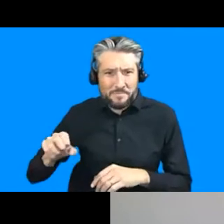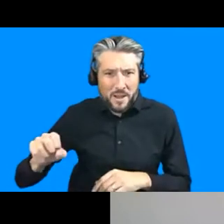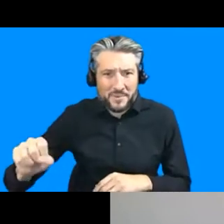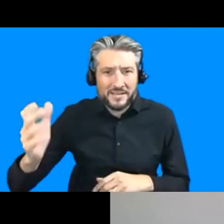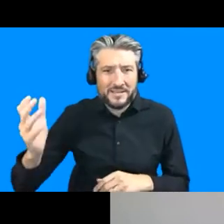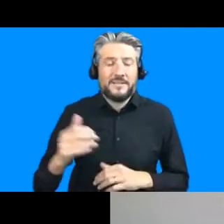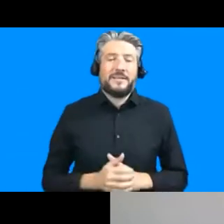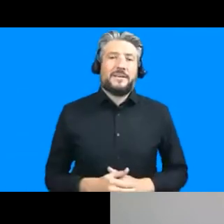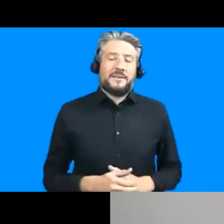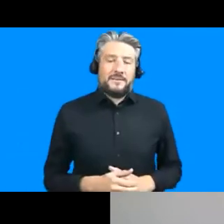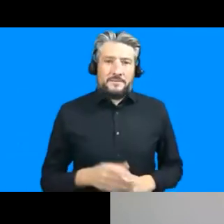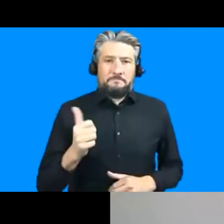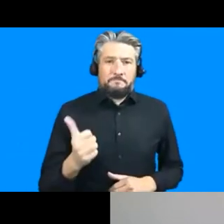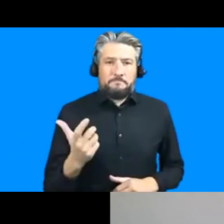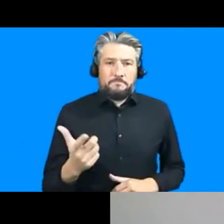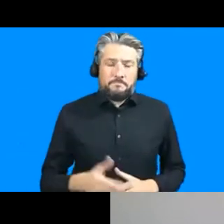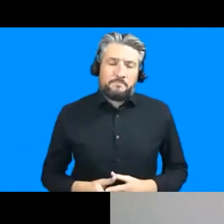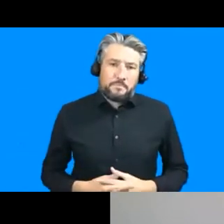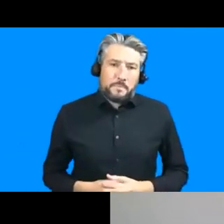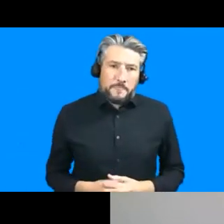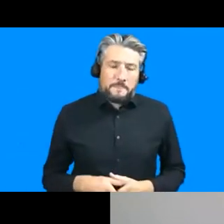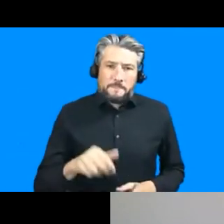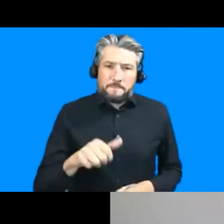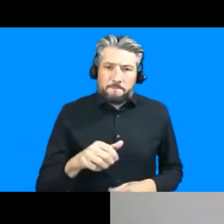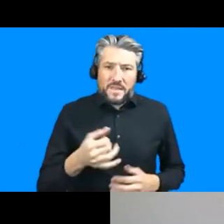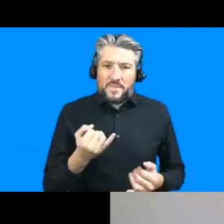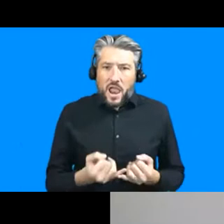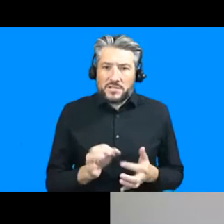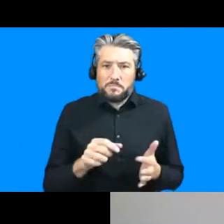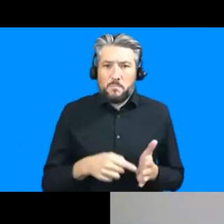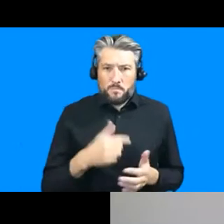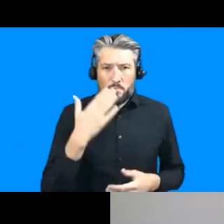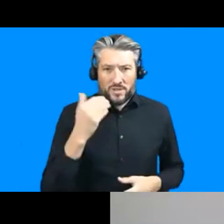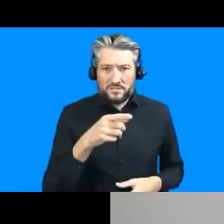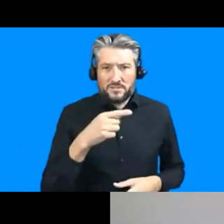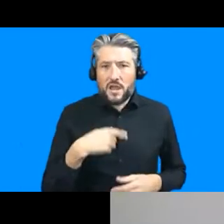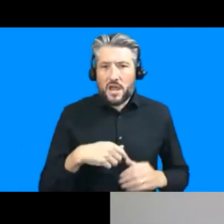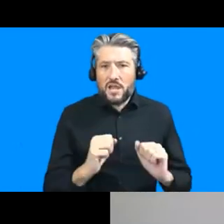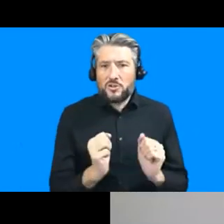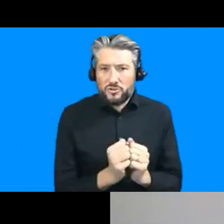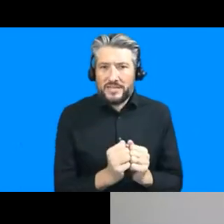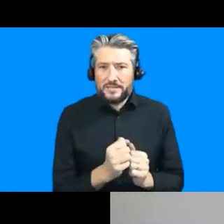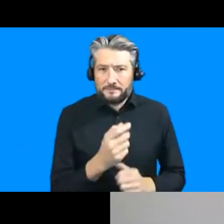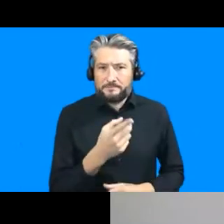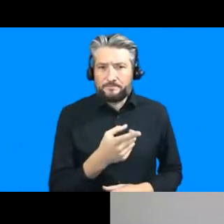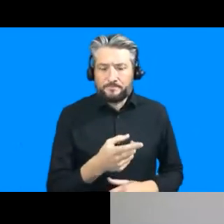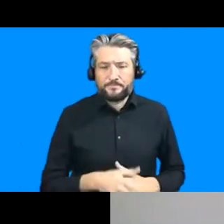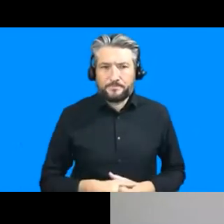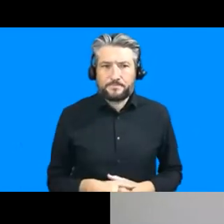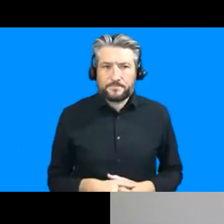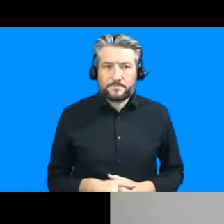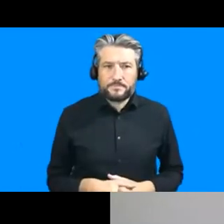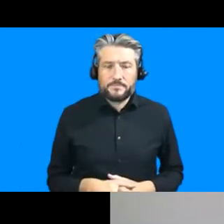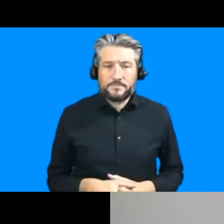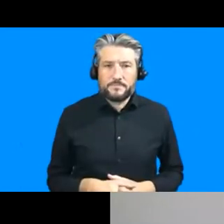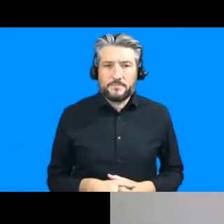i certainly um tend to agree with its thrust that um the the the